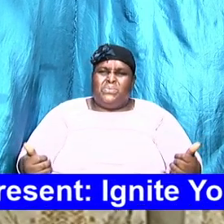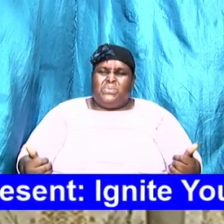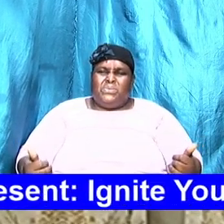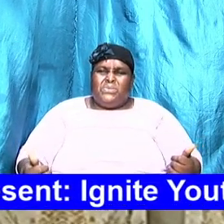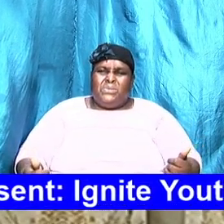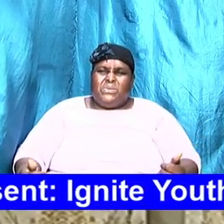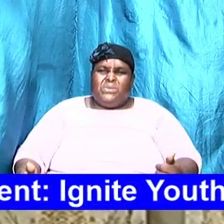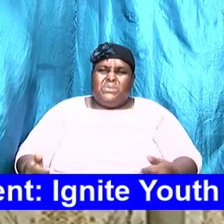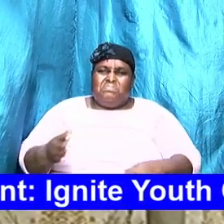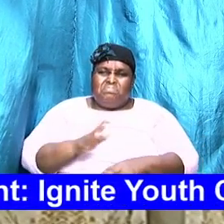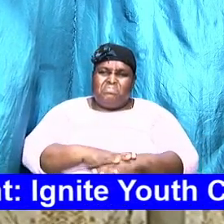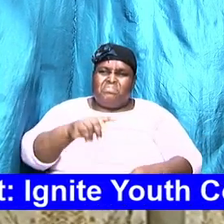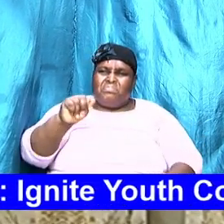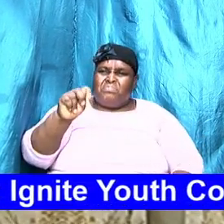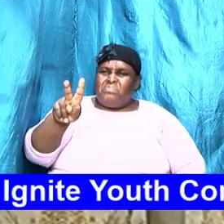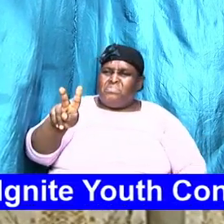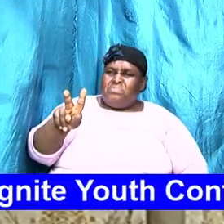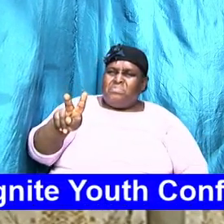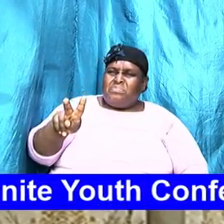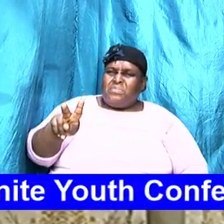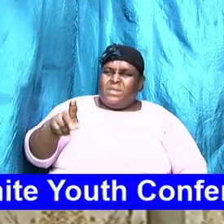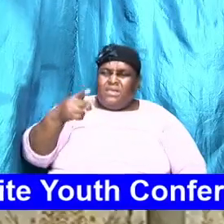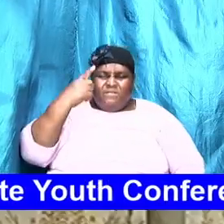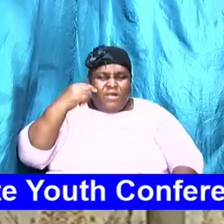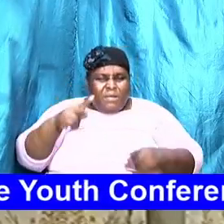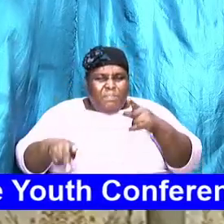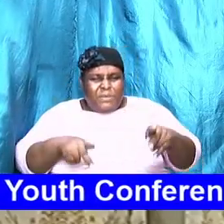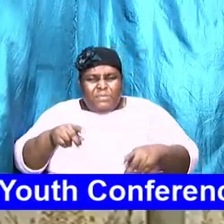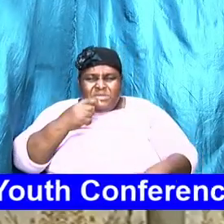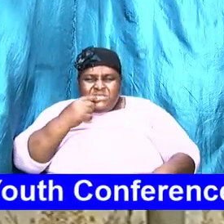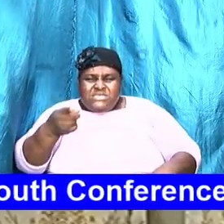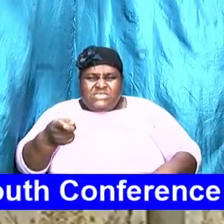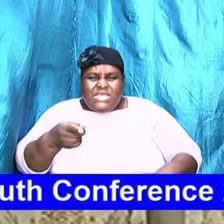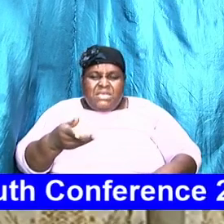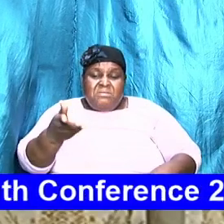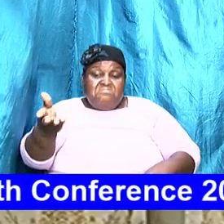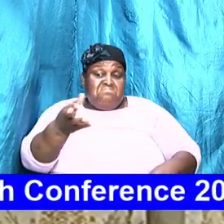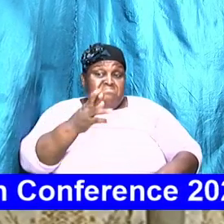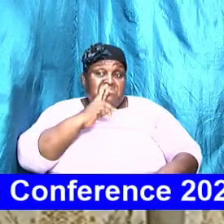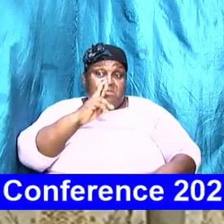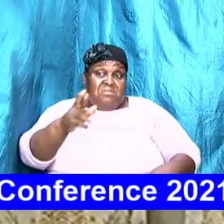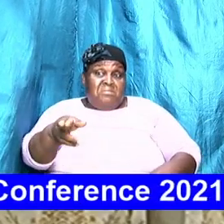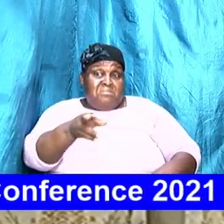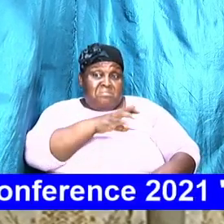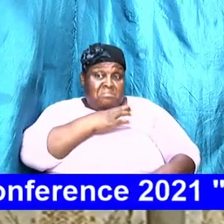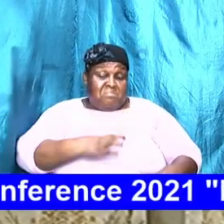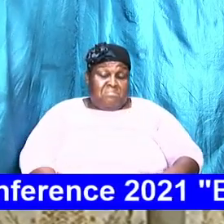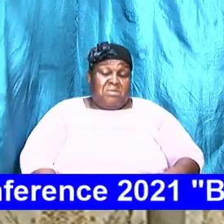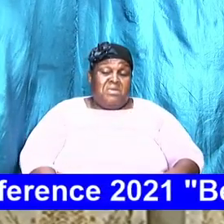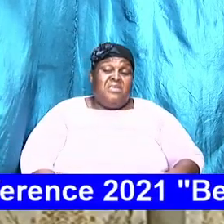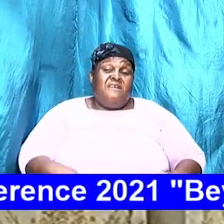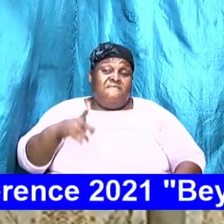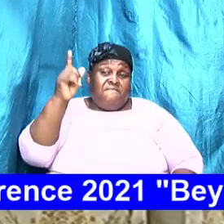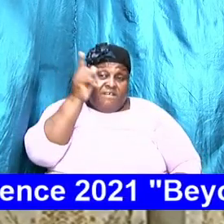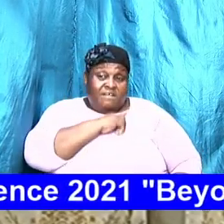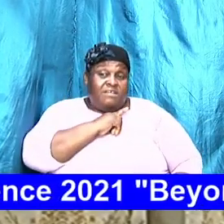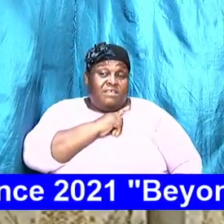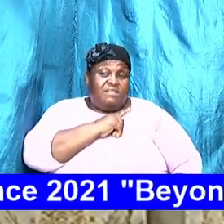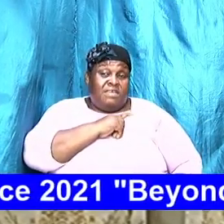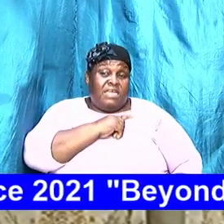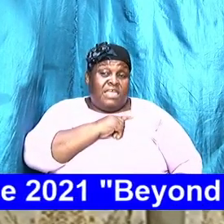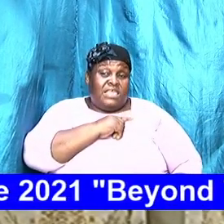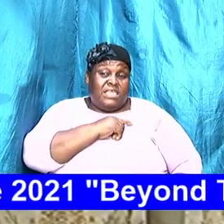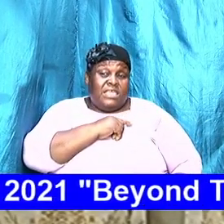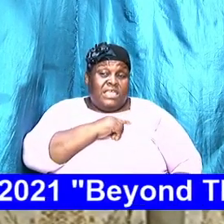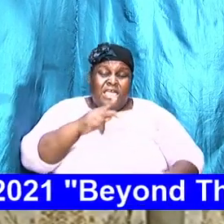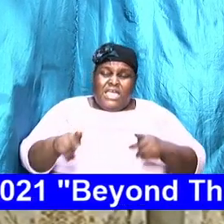on the television for people that say that they are Christian it is a farce and this thing what people are